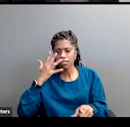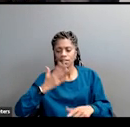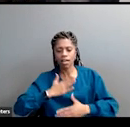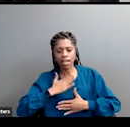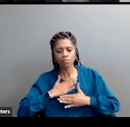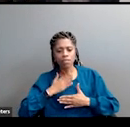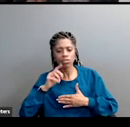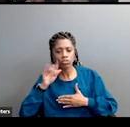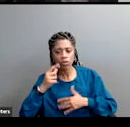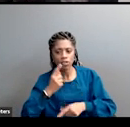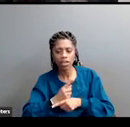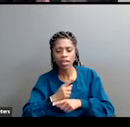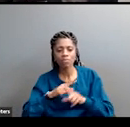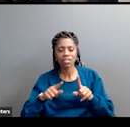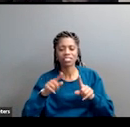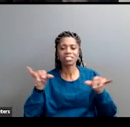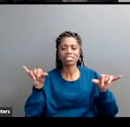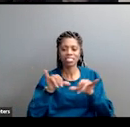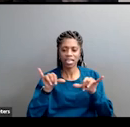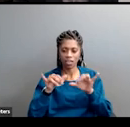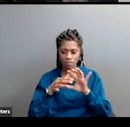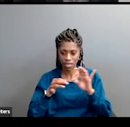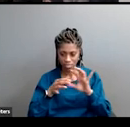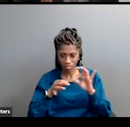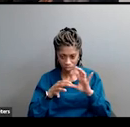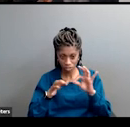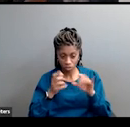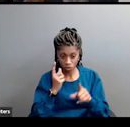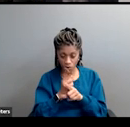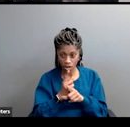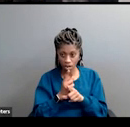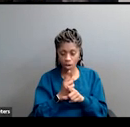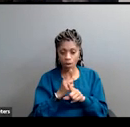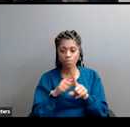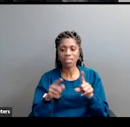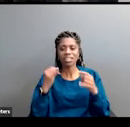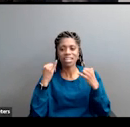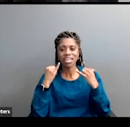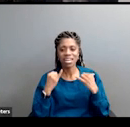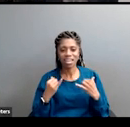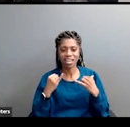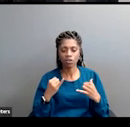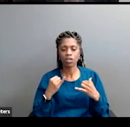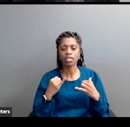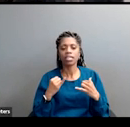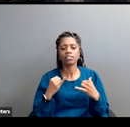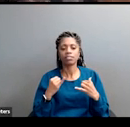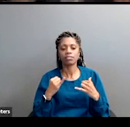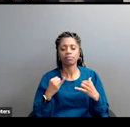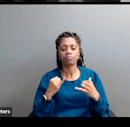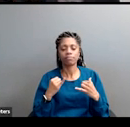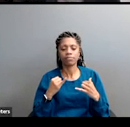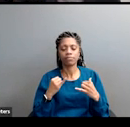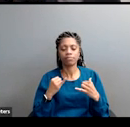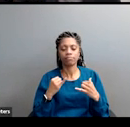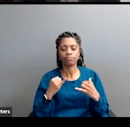same message, but now it's designed to address a majority white electorate. And it's a sort of, it's